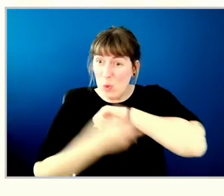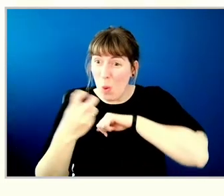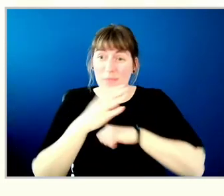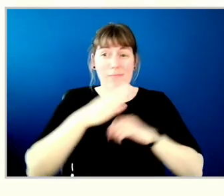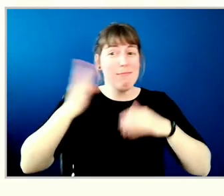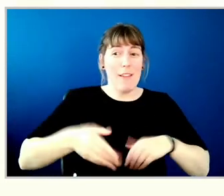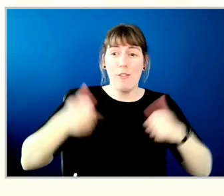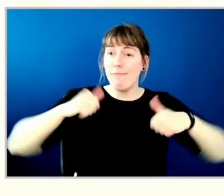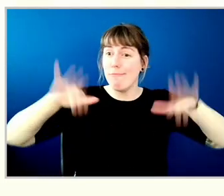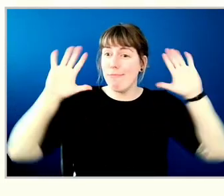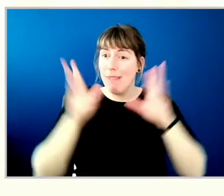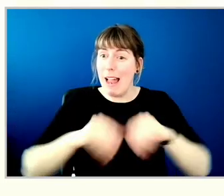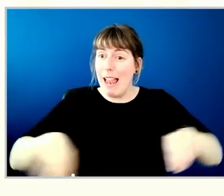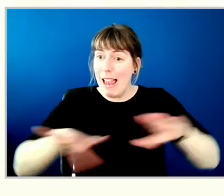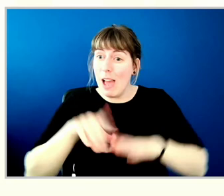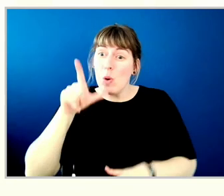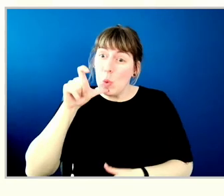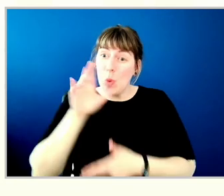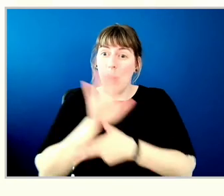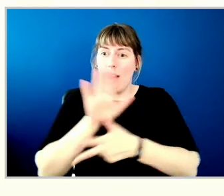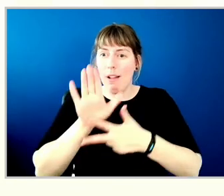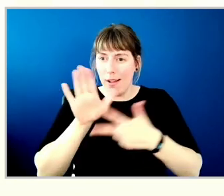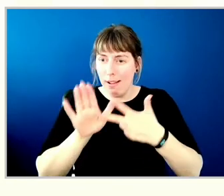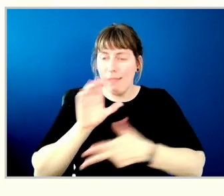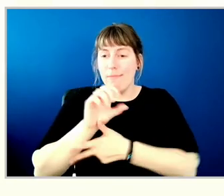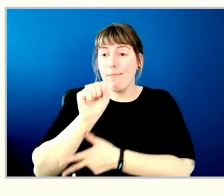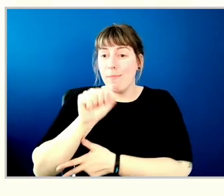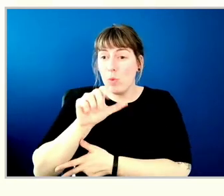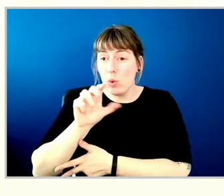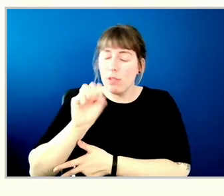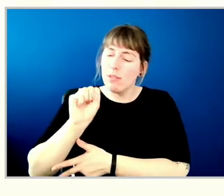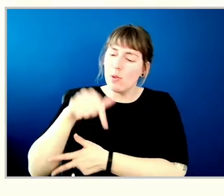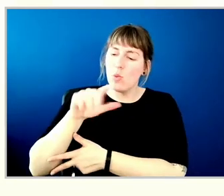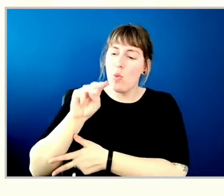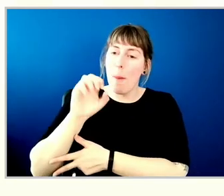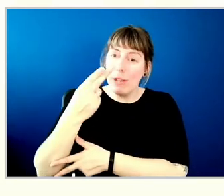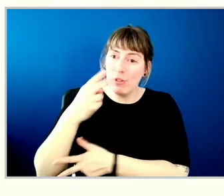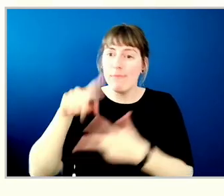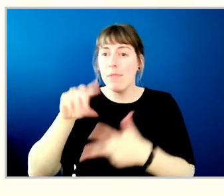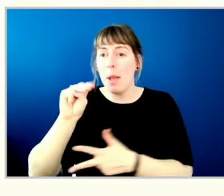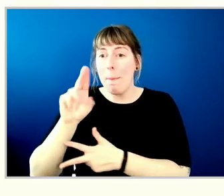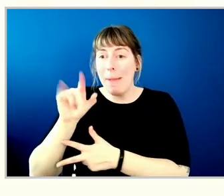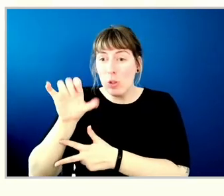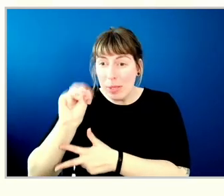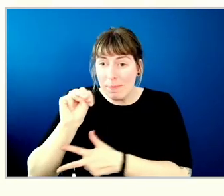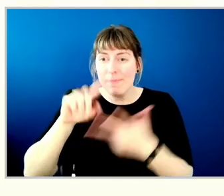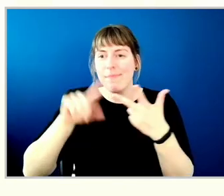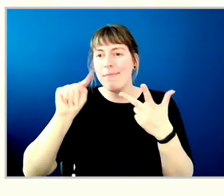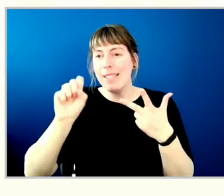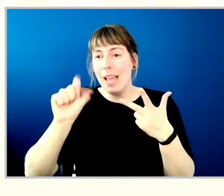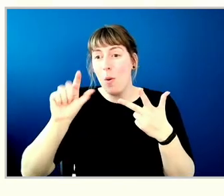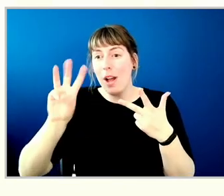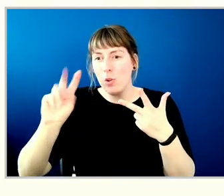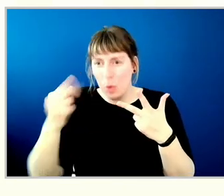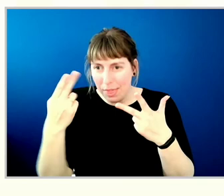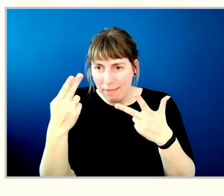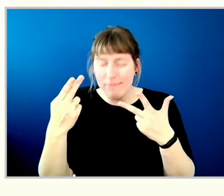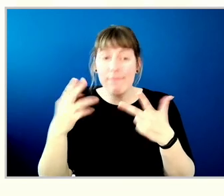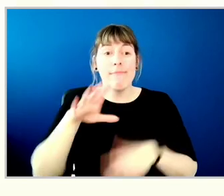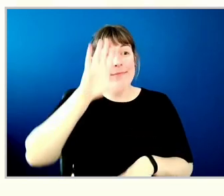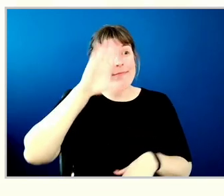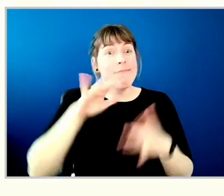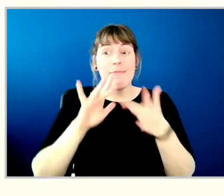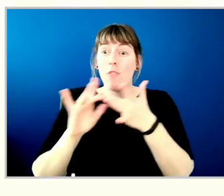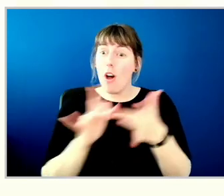the Musqueam, Squamish, and Tsleil-Waututh people. While we meet today on a virtual platform, I would like to acknowledge